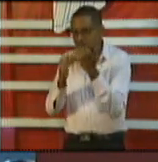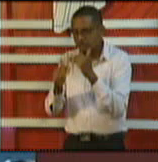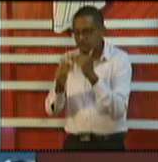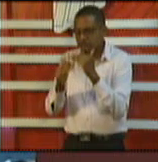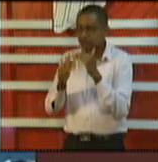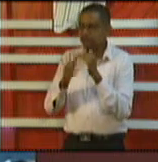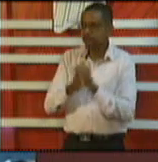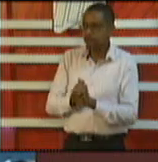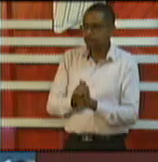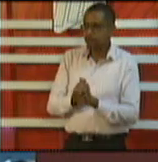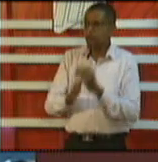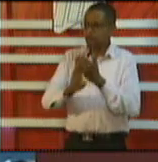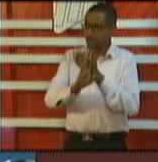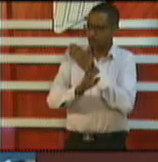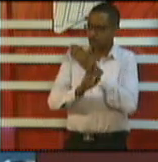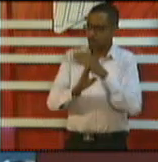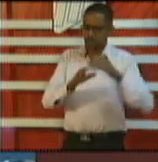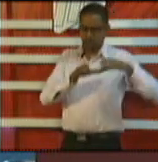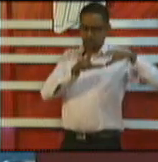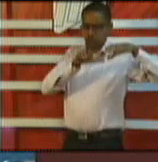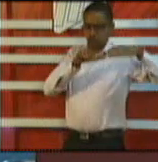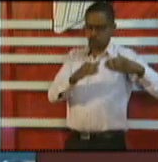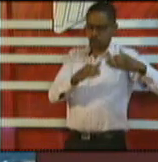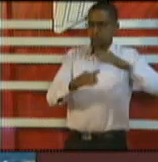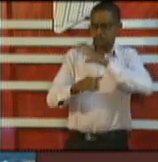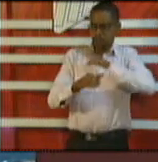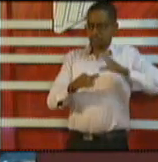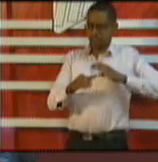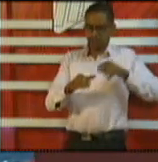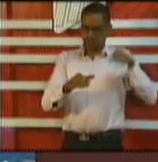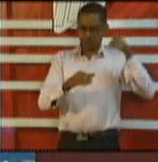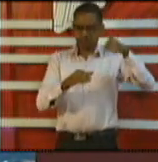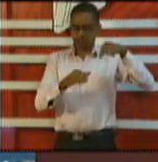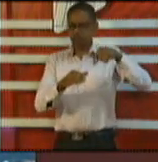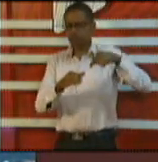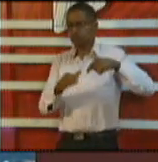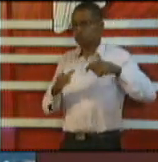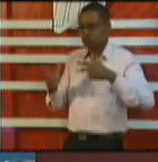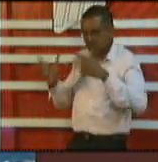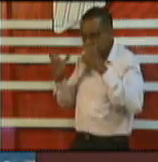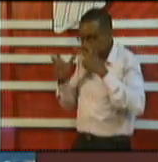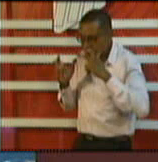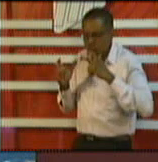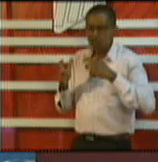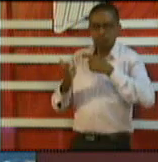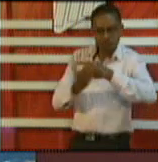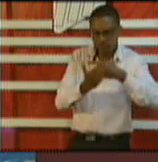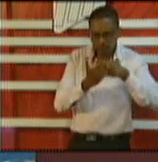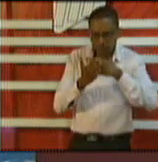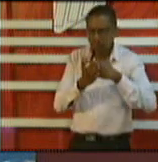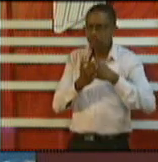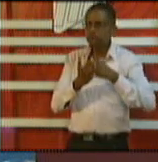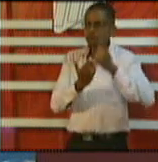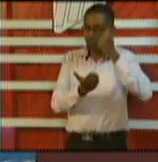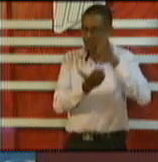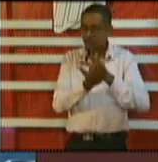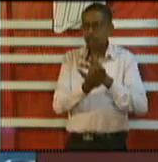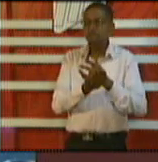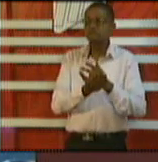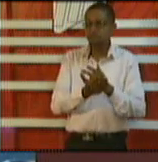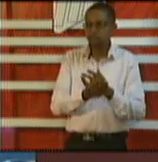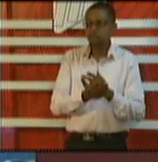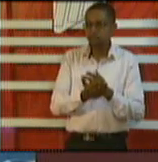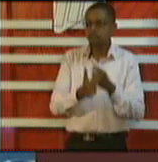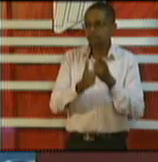the ethics committee of the ministry of health as a proposal for whoever is running that trial in particular but the main issue is